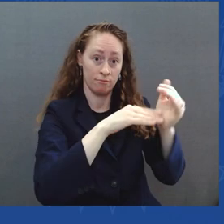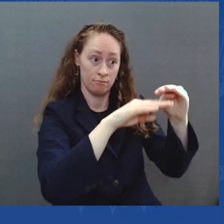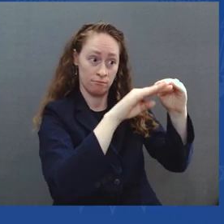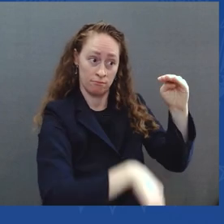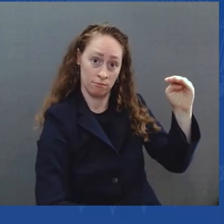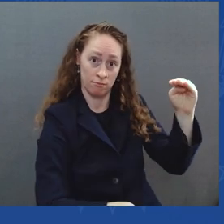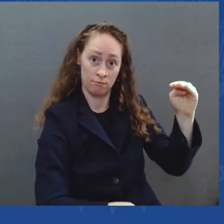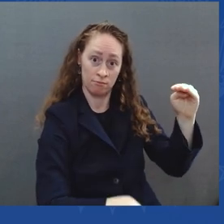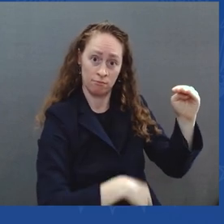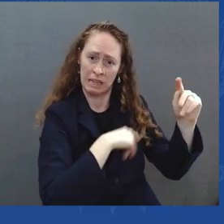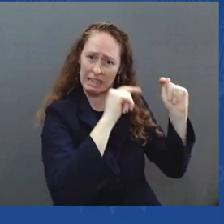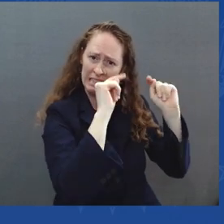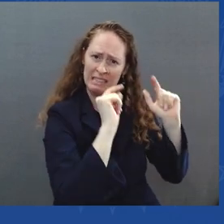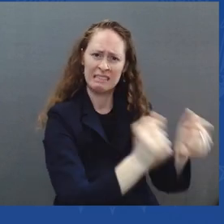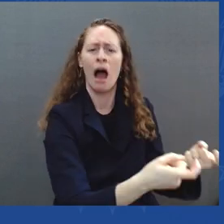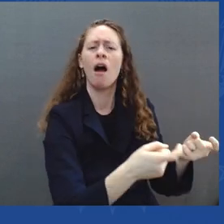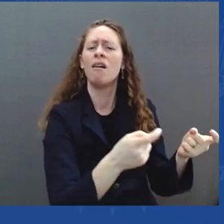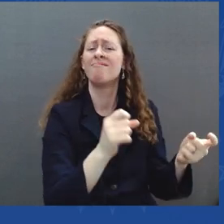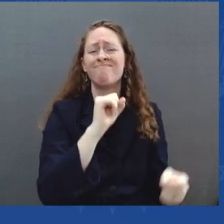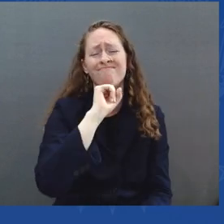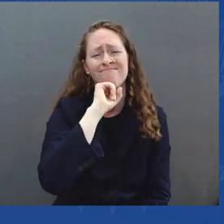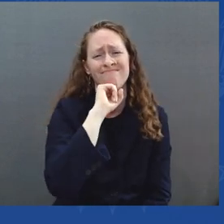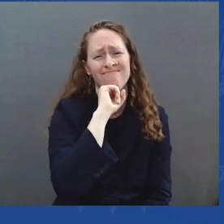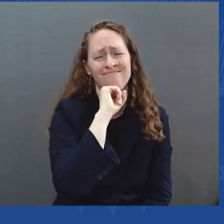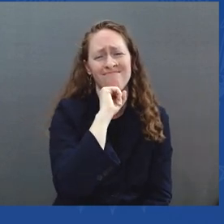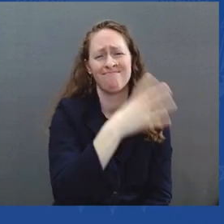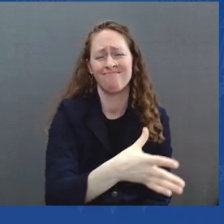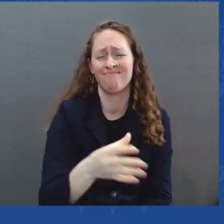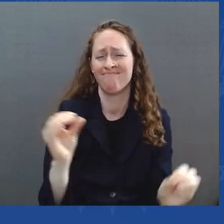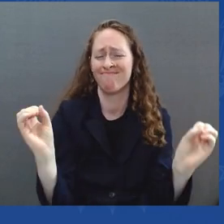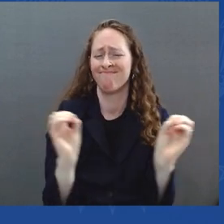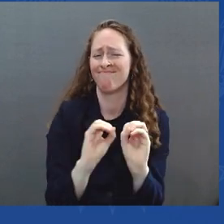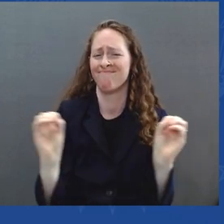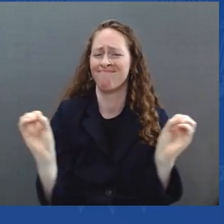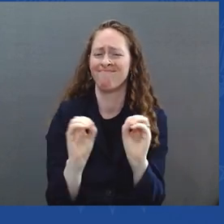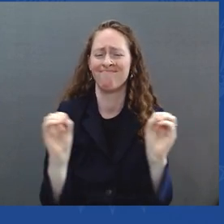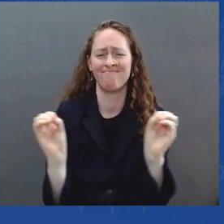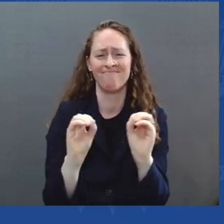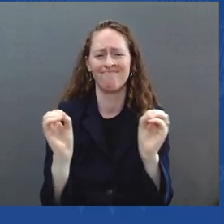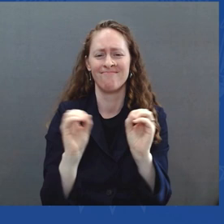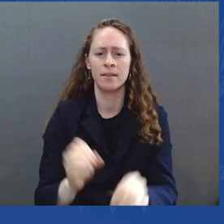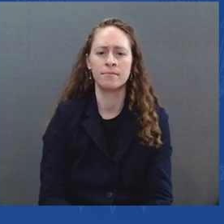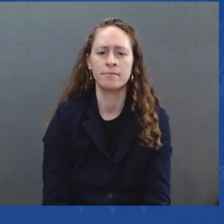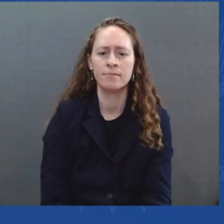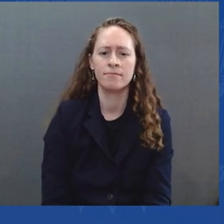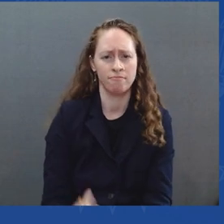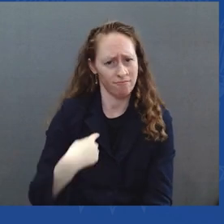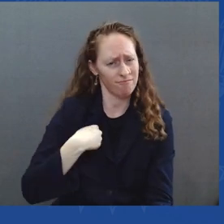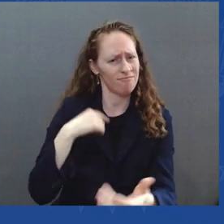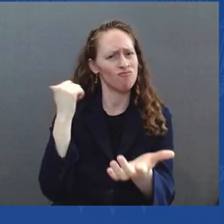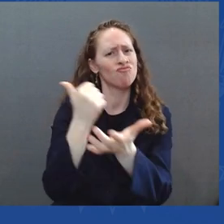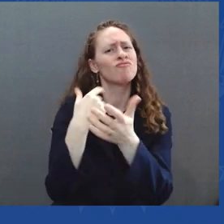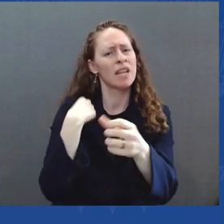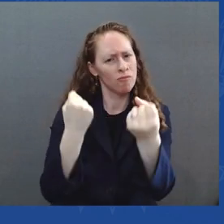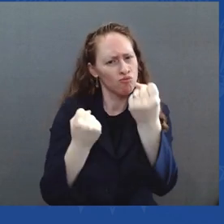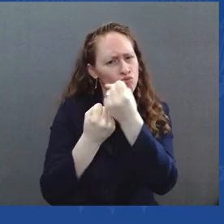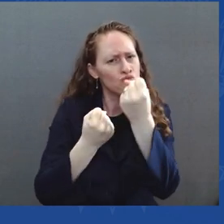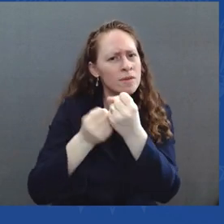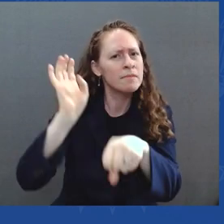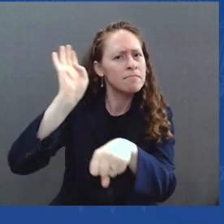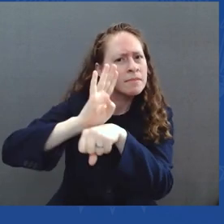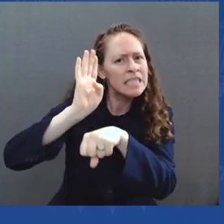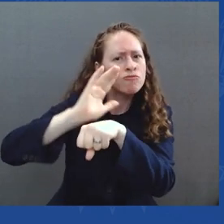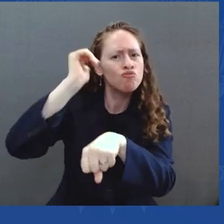And I've said in the past, I'm a capitalist. I have no problem with people making as much money as they are capable of making. But I'm asking you